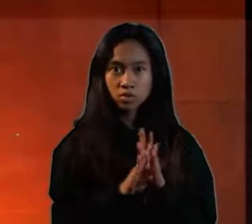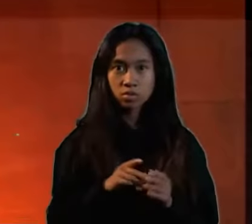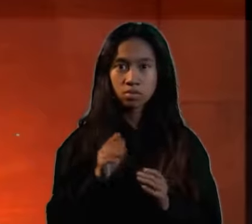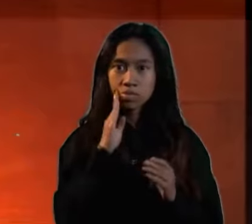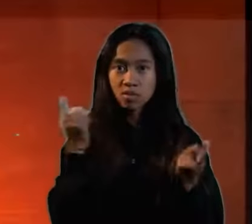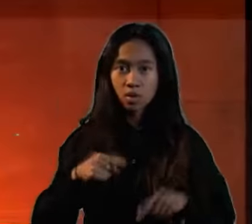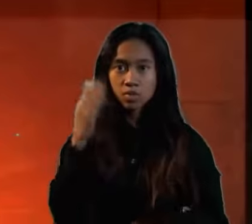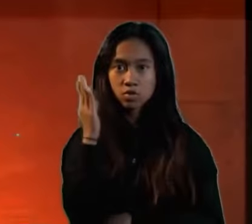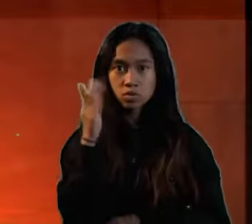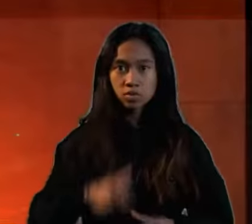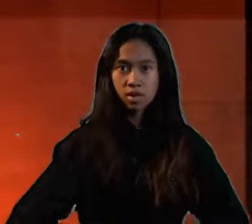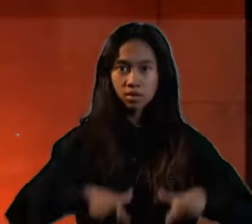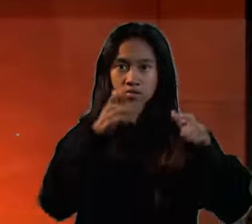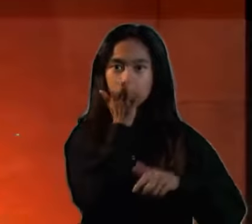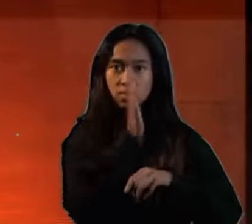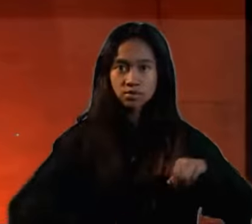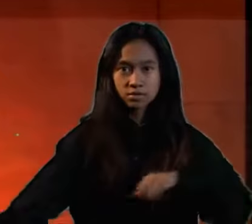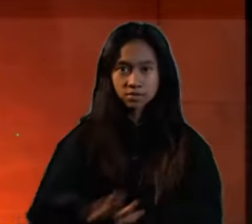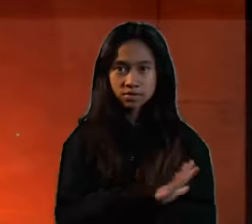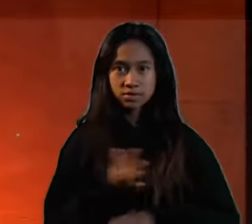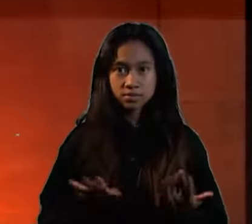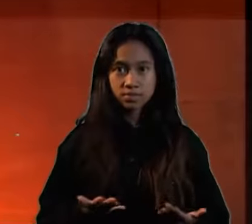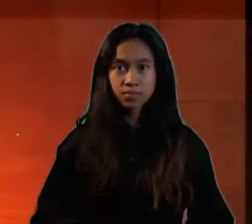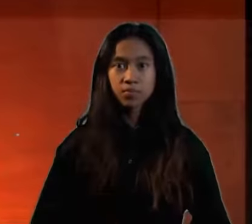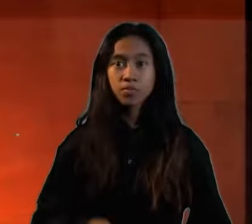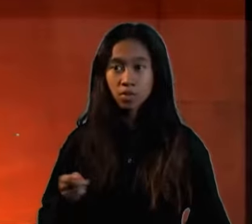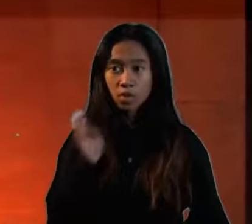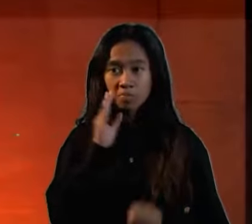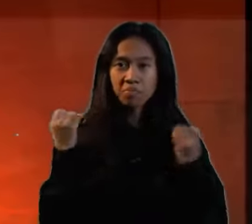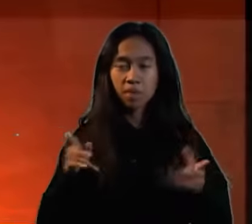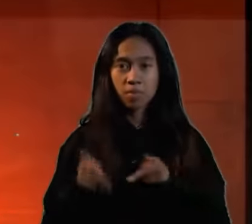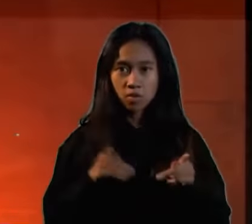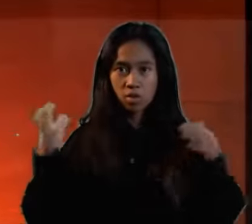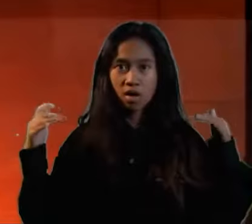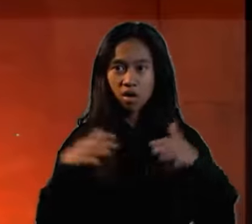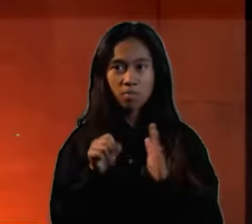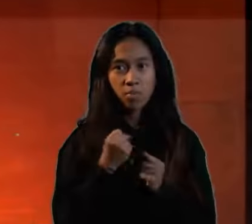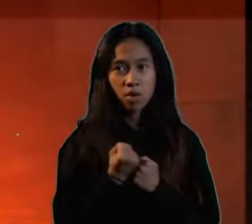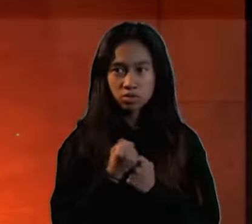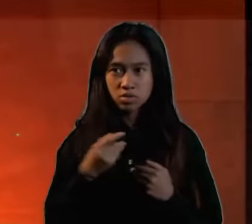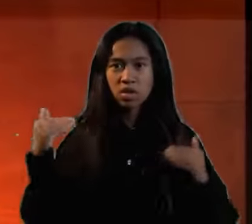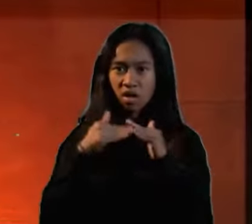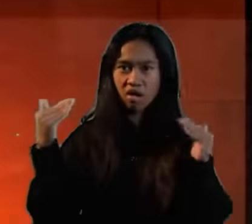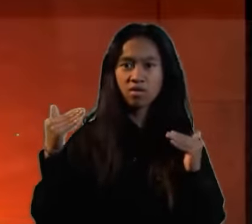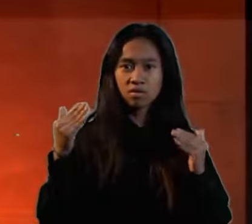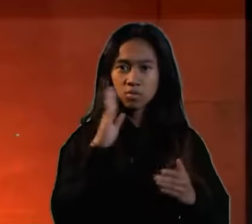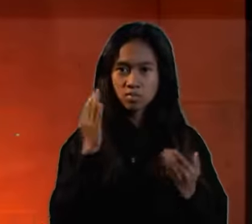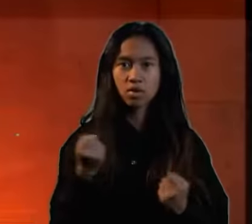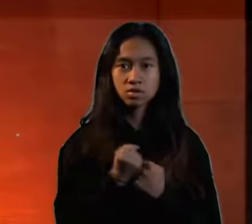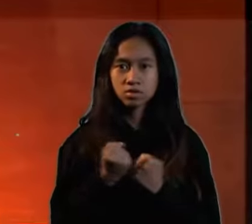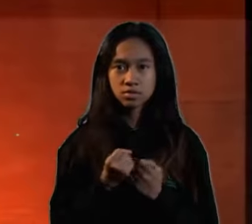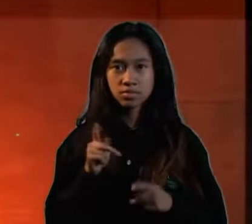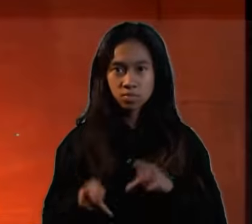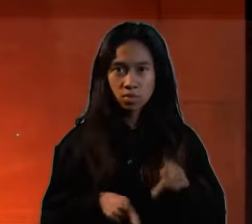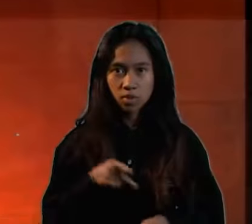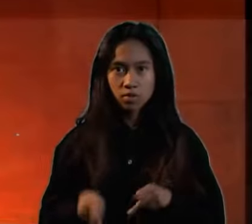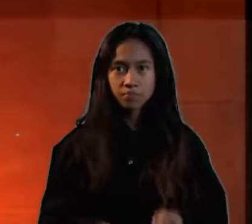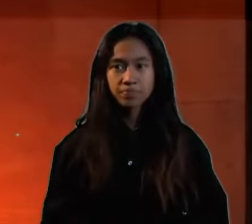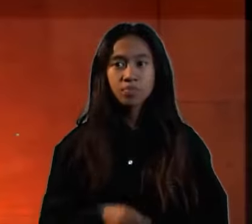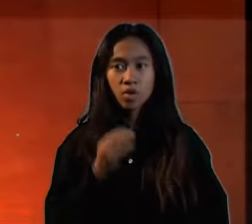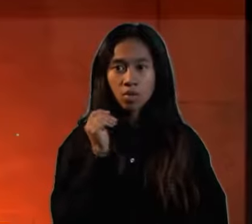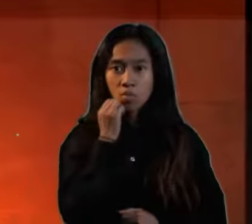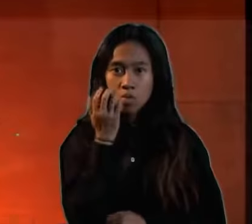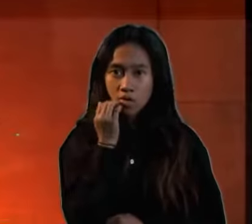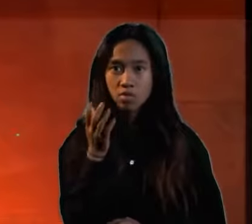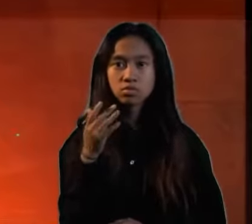12 p.m. at Tower Field. The Bobcats will bring a lot of fans, and we need to meet or better their fan support. It will be a nice warm afternoon,